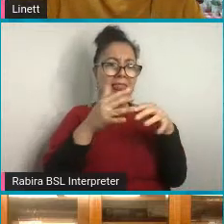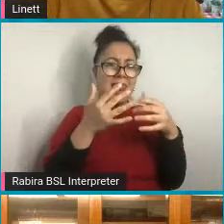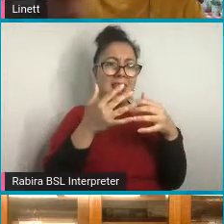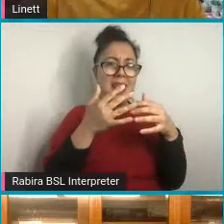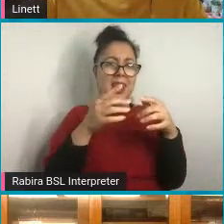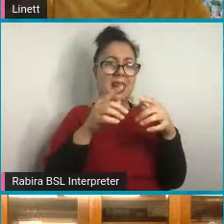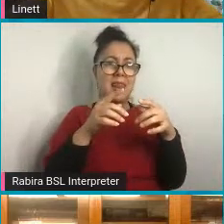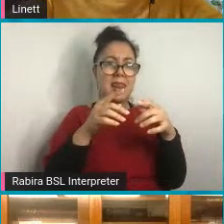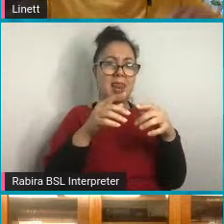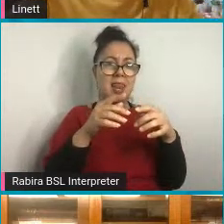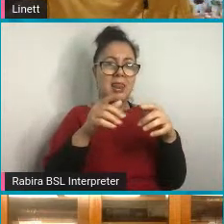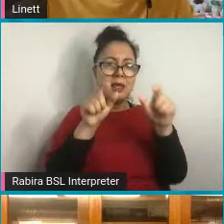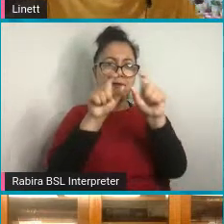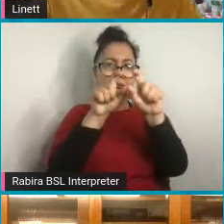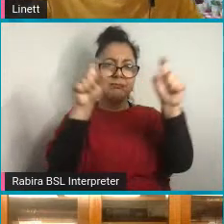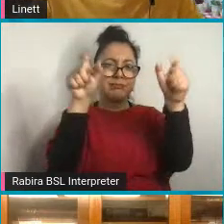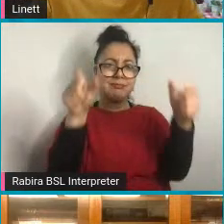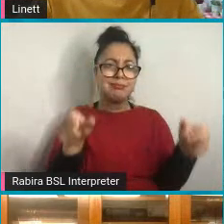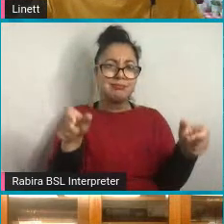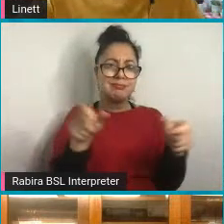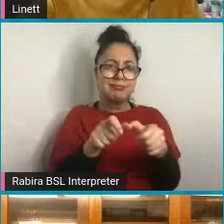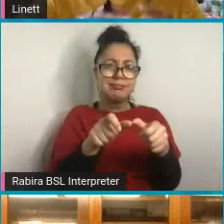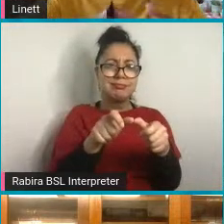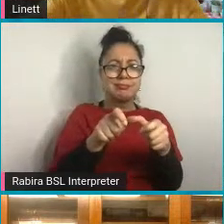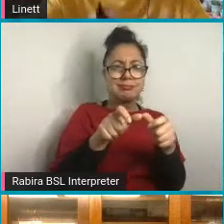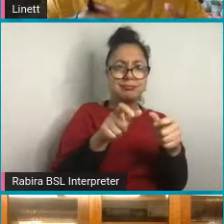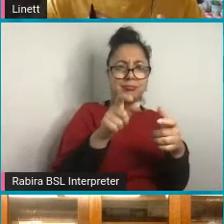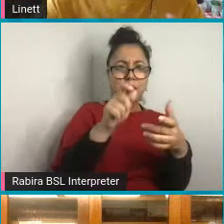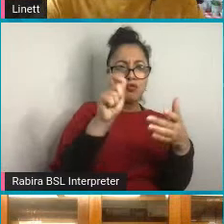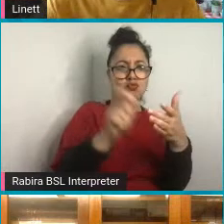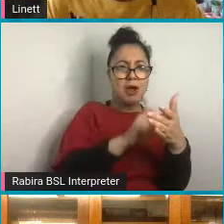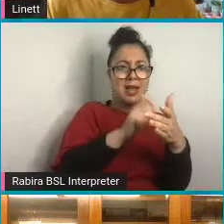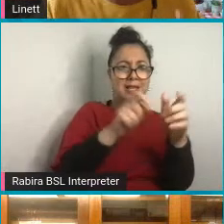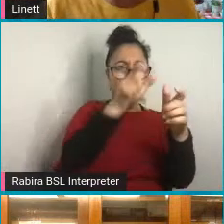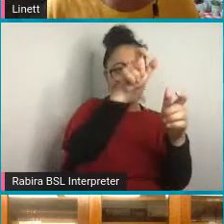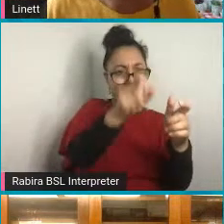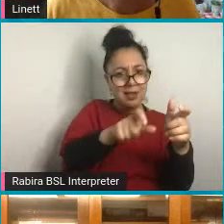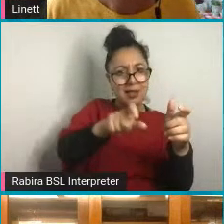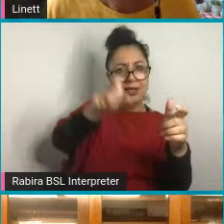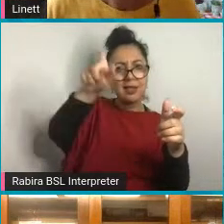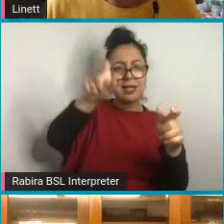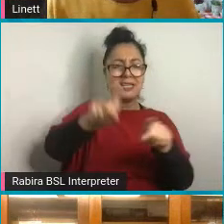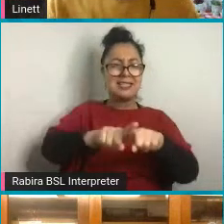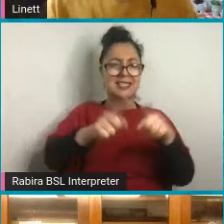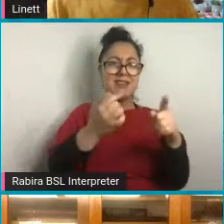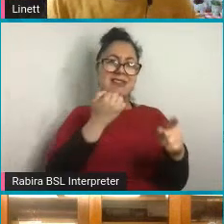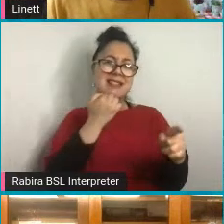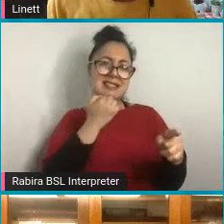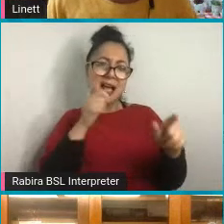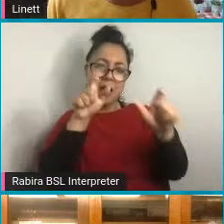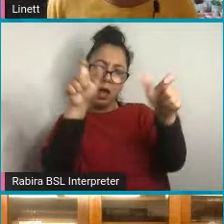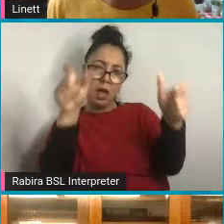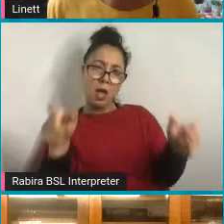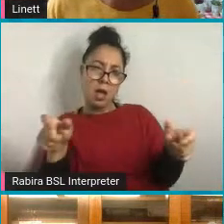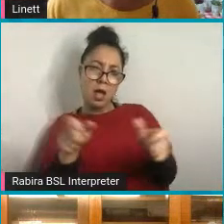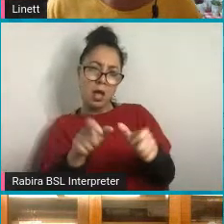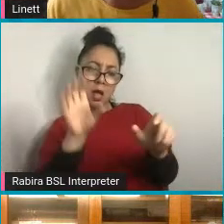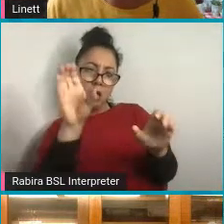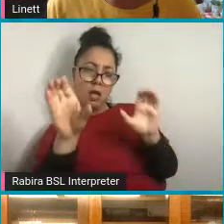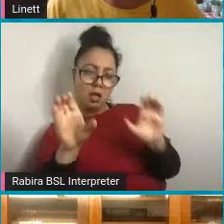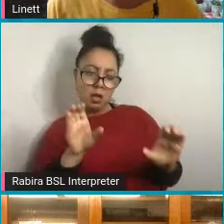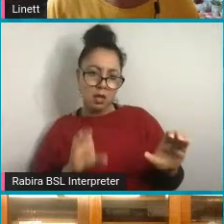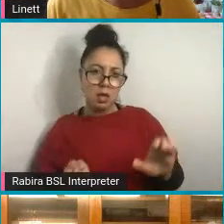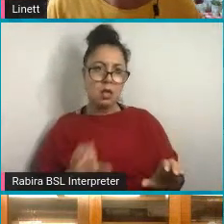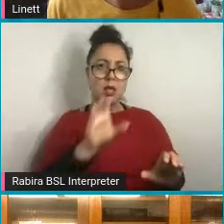way they have the writing going at different angles and they've got different sizes as well. So that's something when we start the